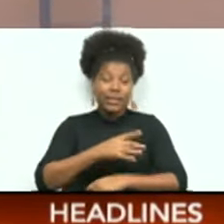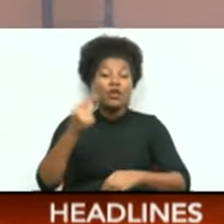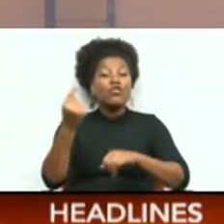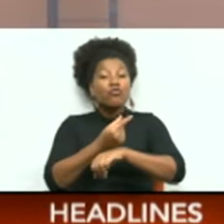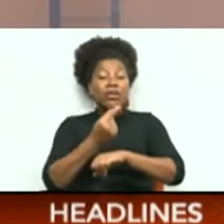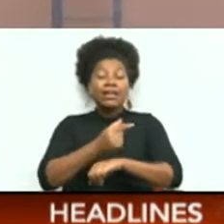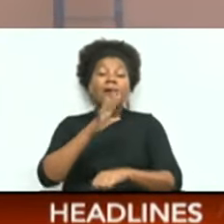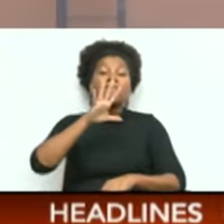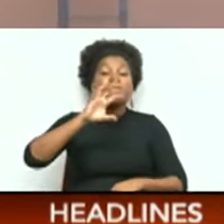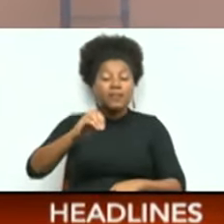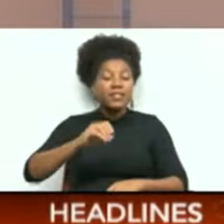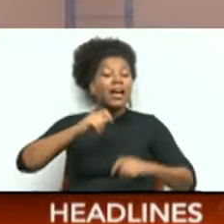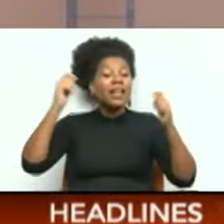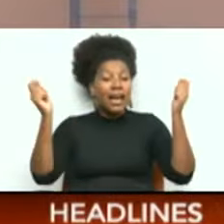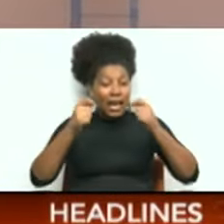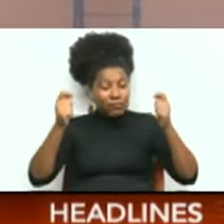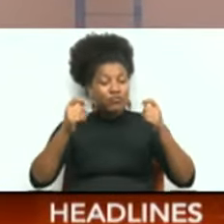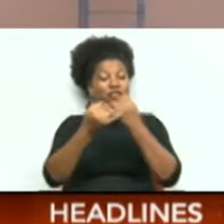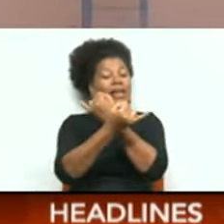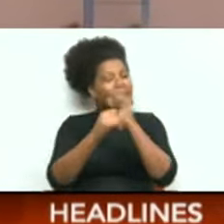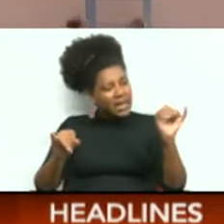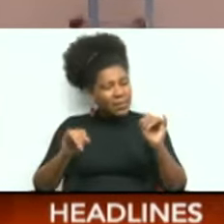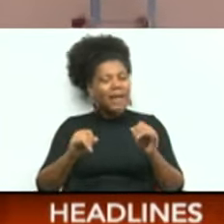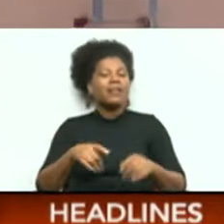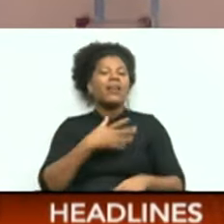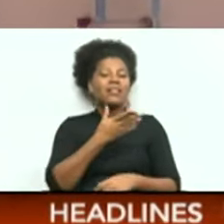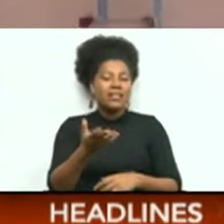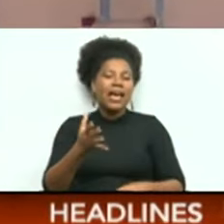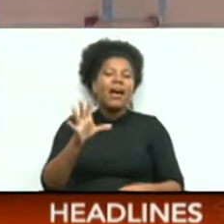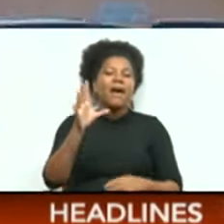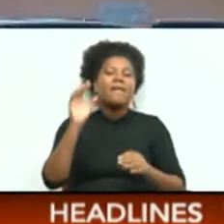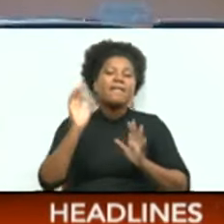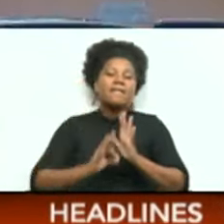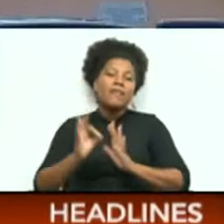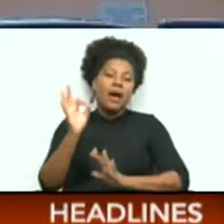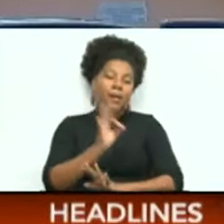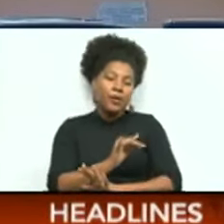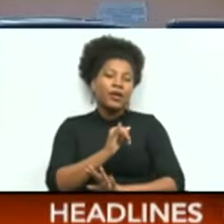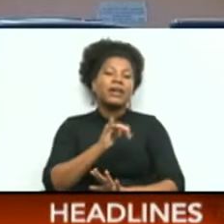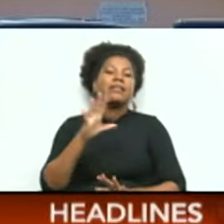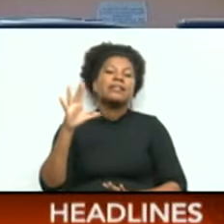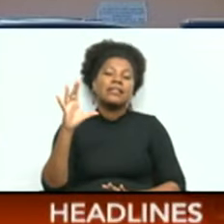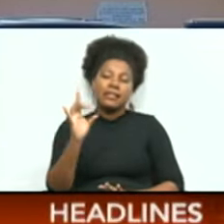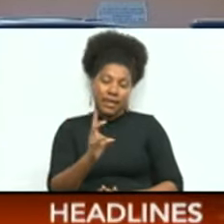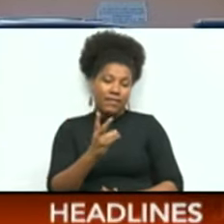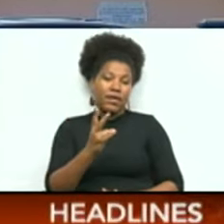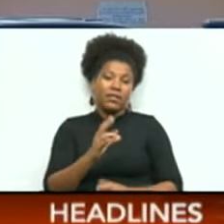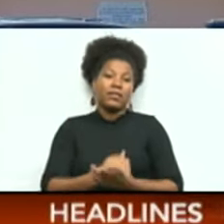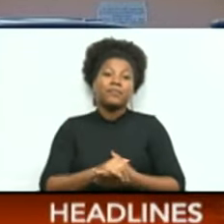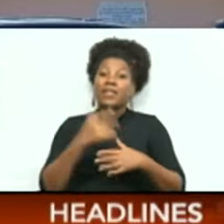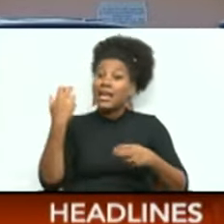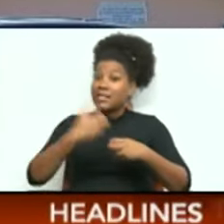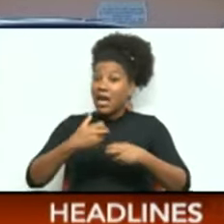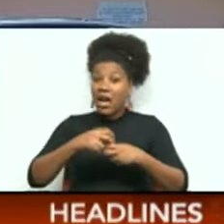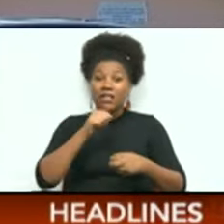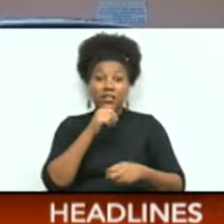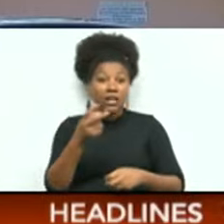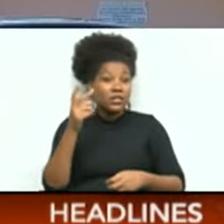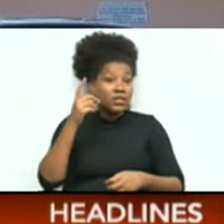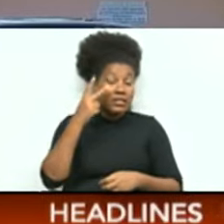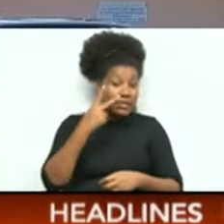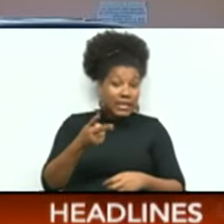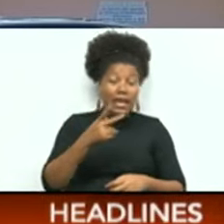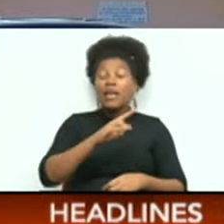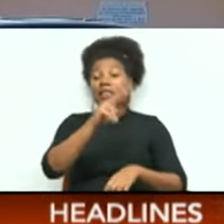50th anniversary of independence celebrated on February 7th. Coming into Grenada, it is hard not to observe the national